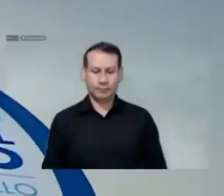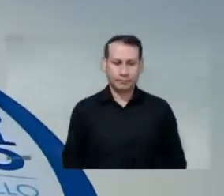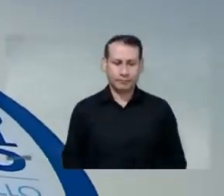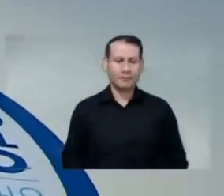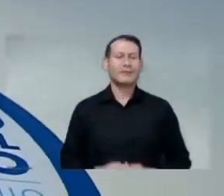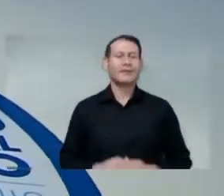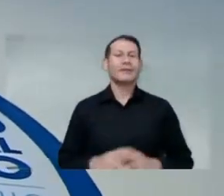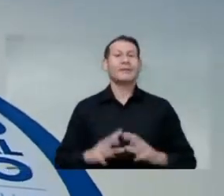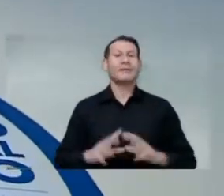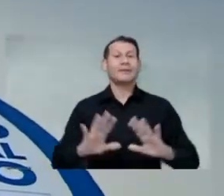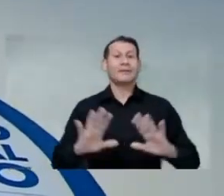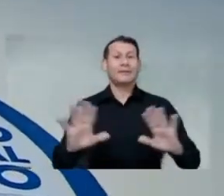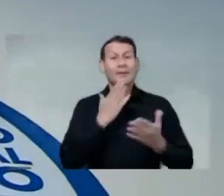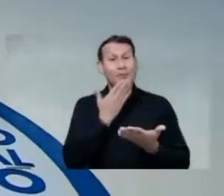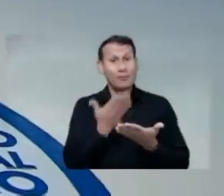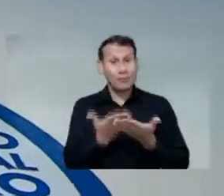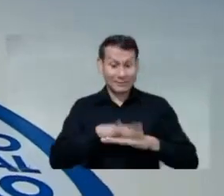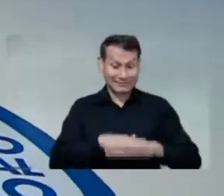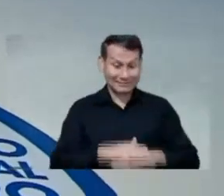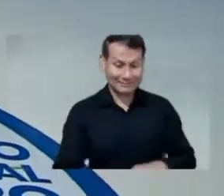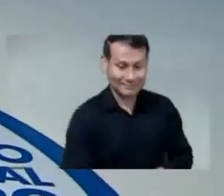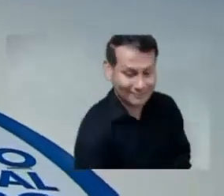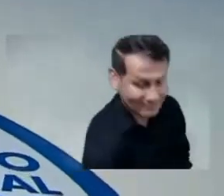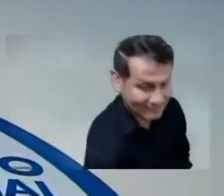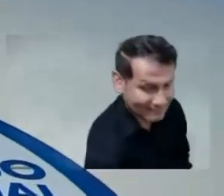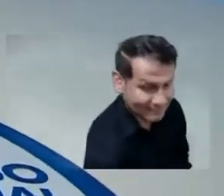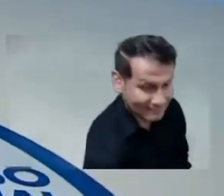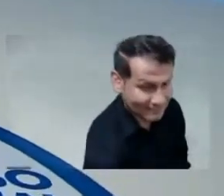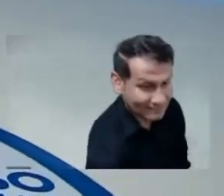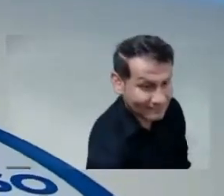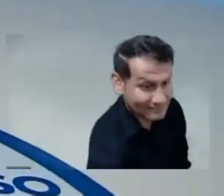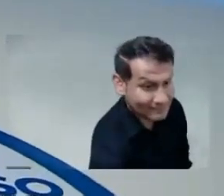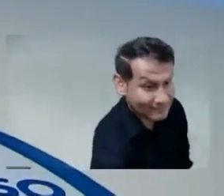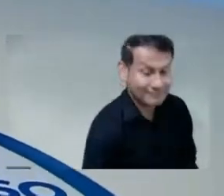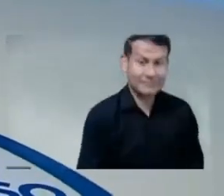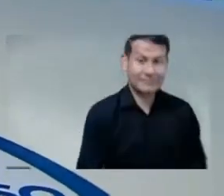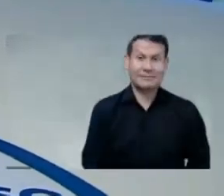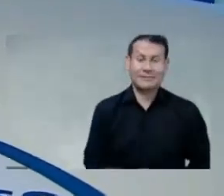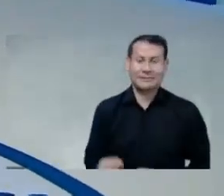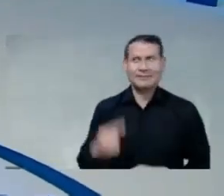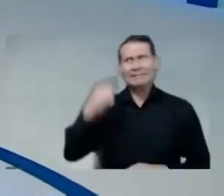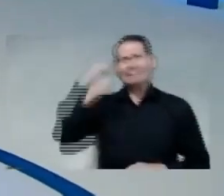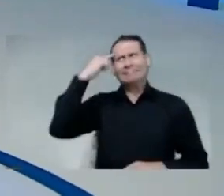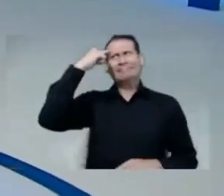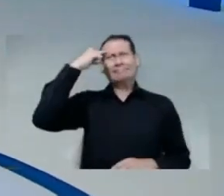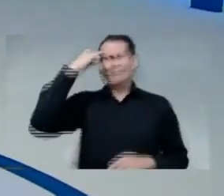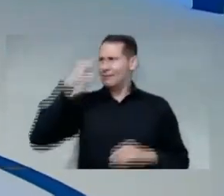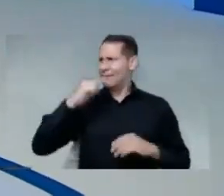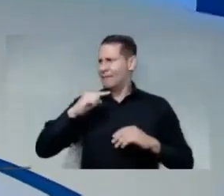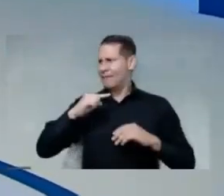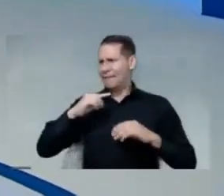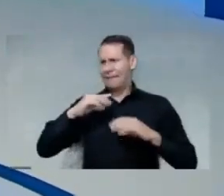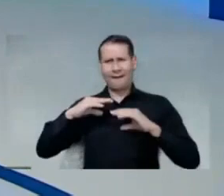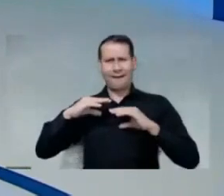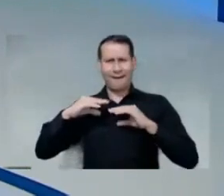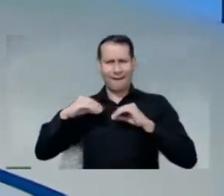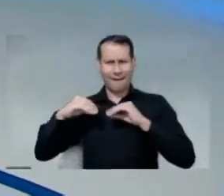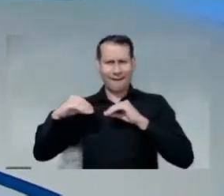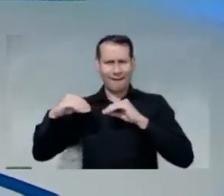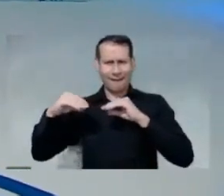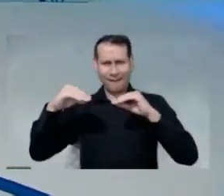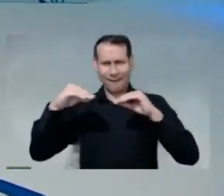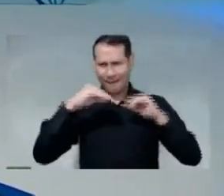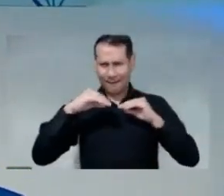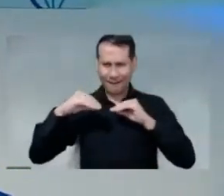Hello. Thank you. Good afternoon, all. I was just thinking that with this group of panelists, we have the big challenge of